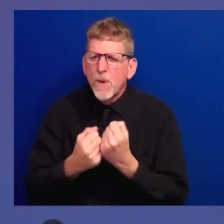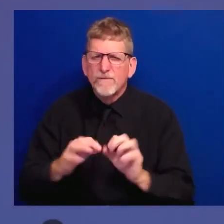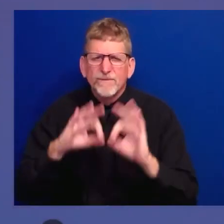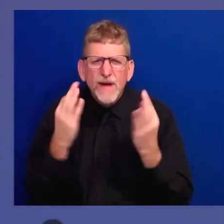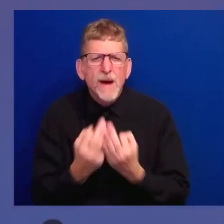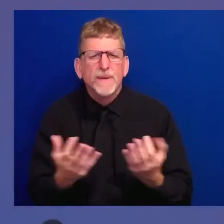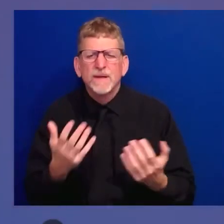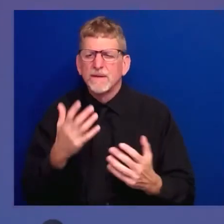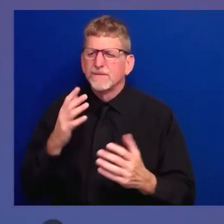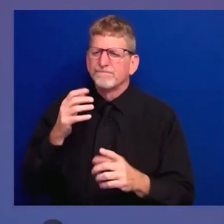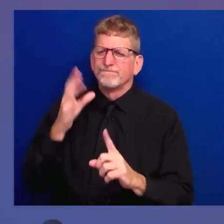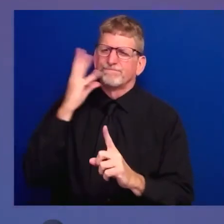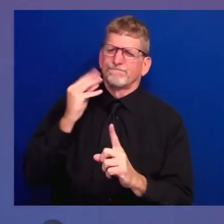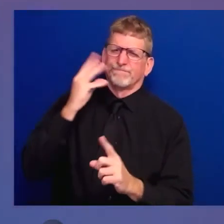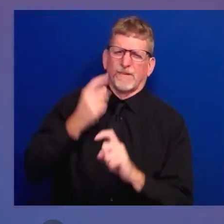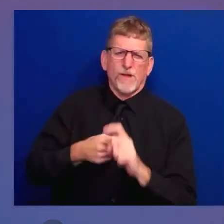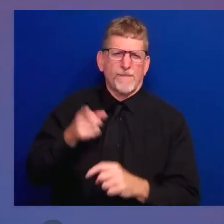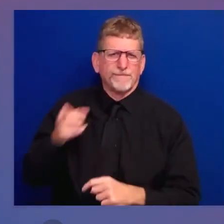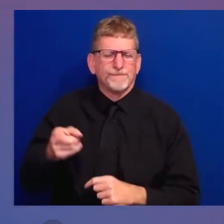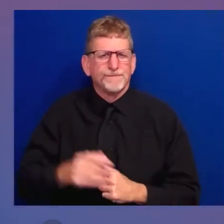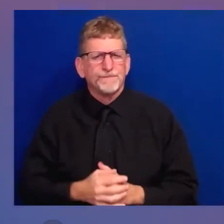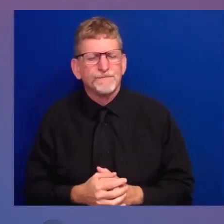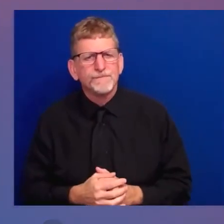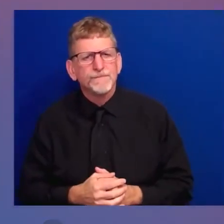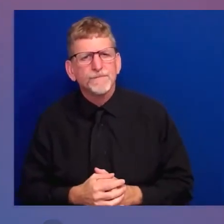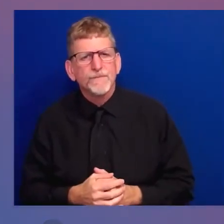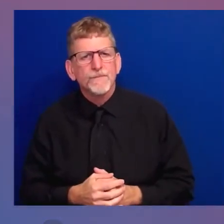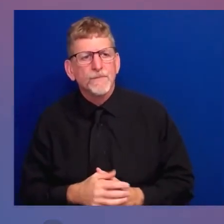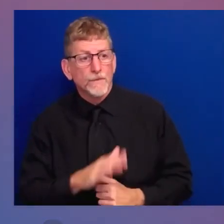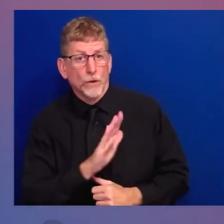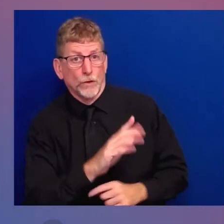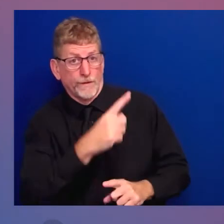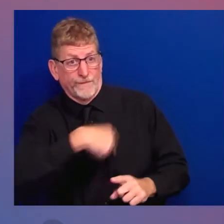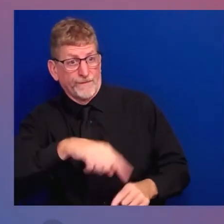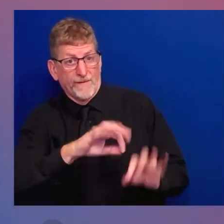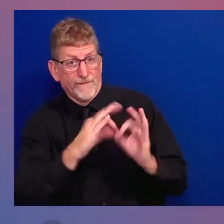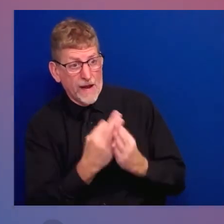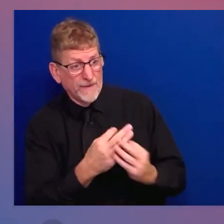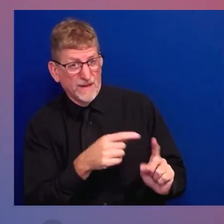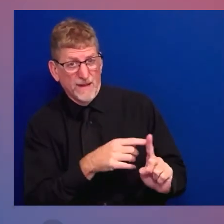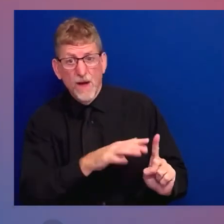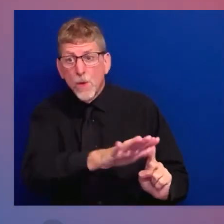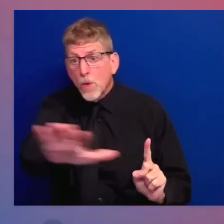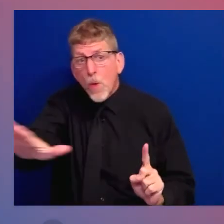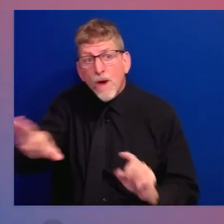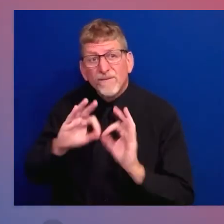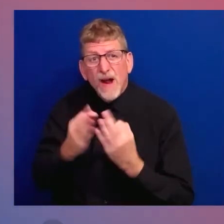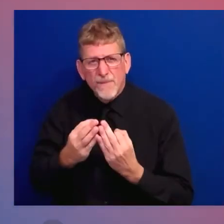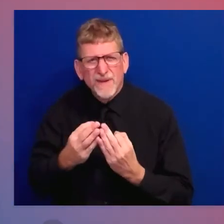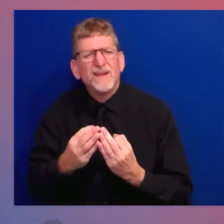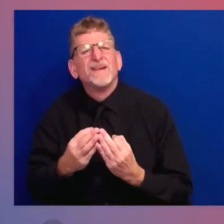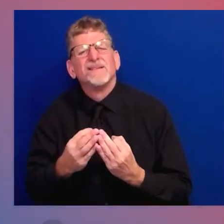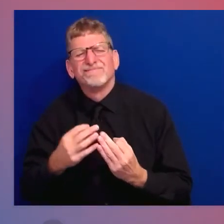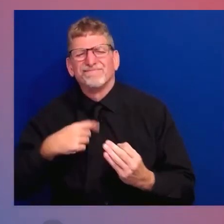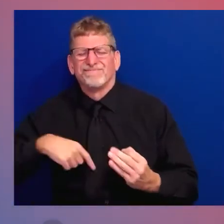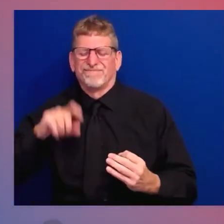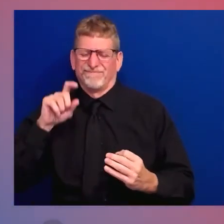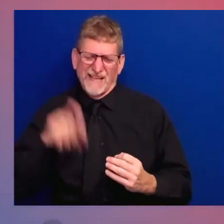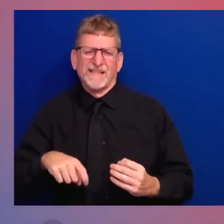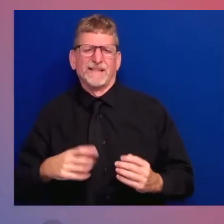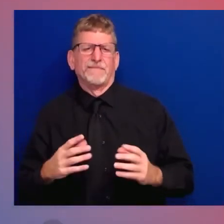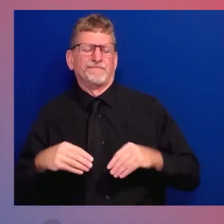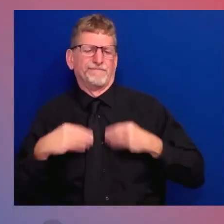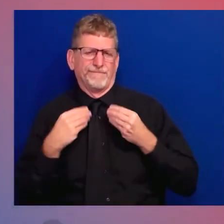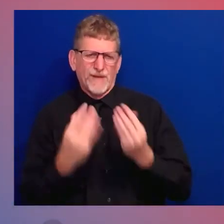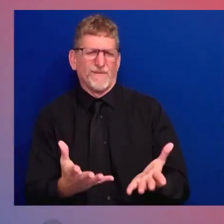you're the reason why we're doing everything we can. We've increased funding for VA research to study the health effects of toxic